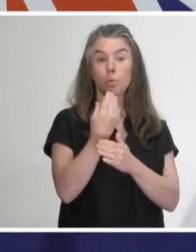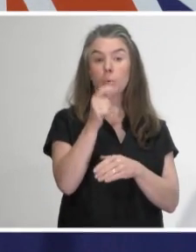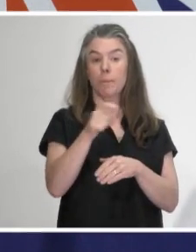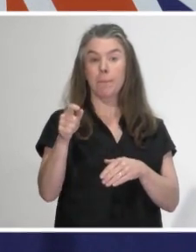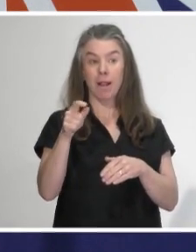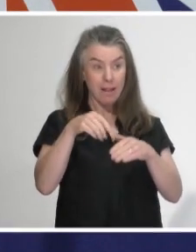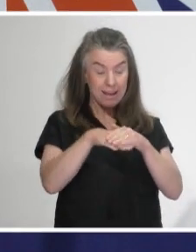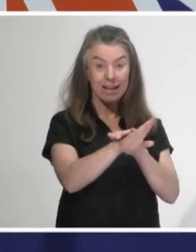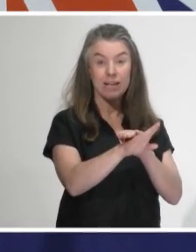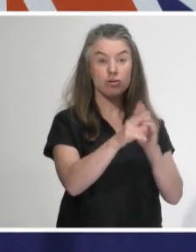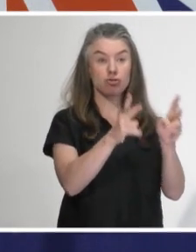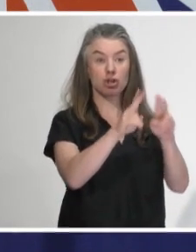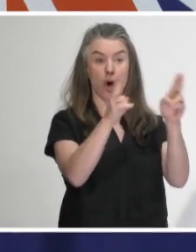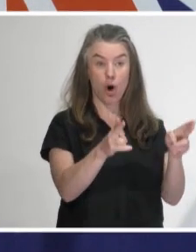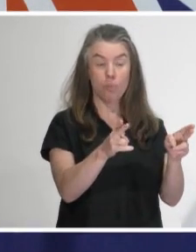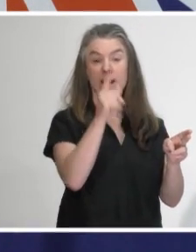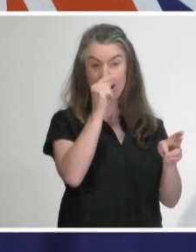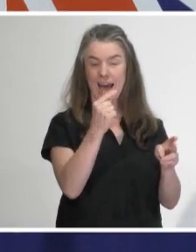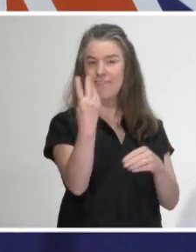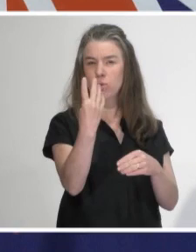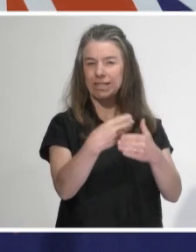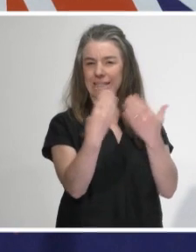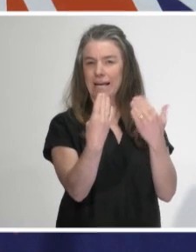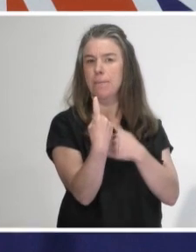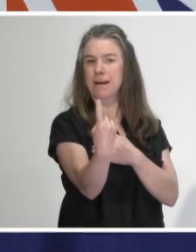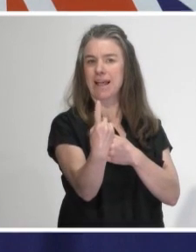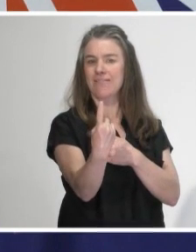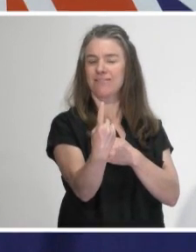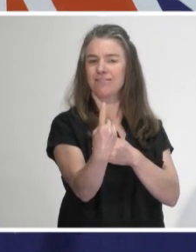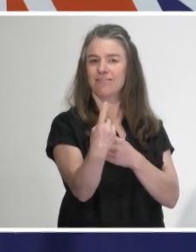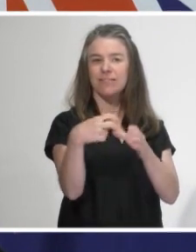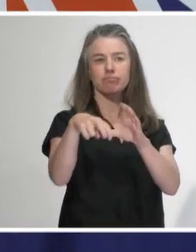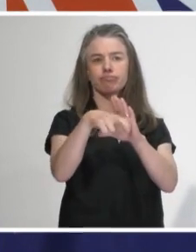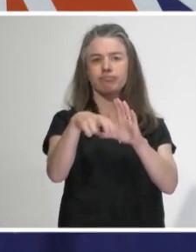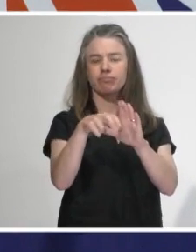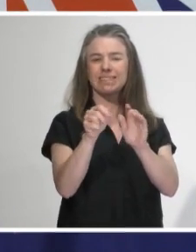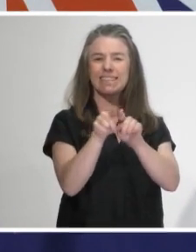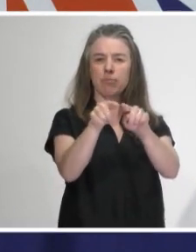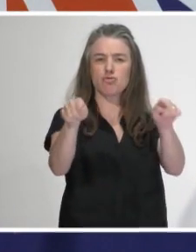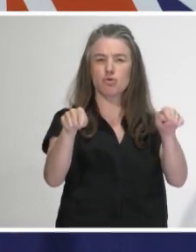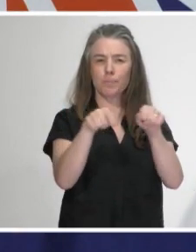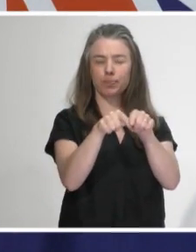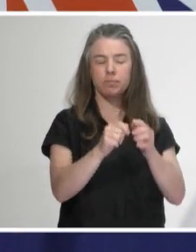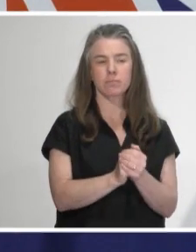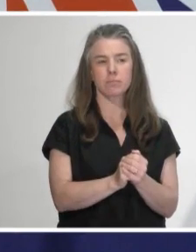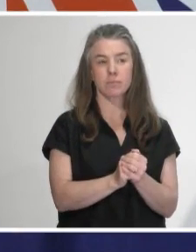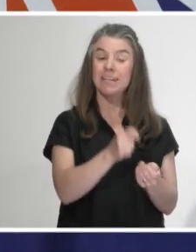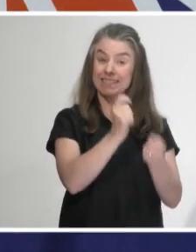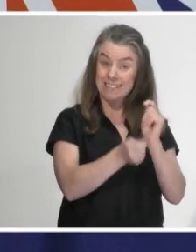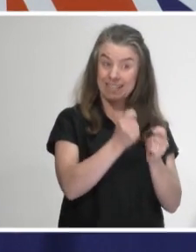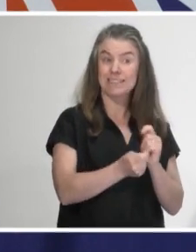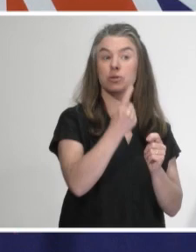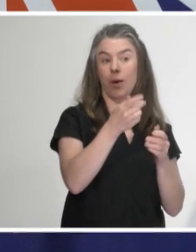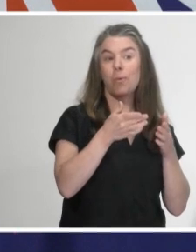14-day isolation period. However, appropriate testing is just one part of how to keep both